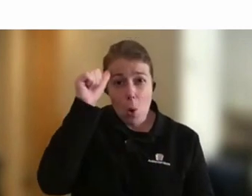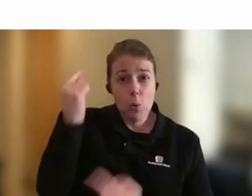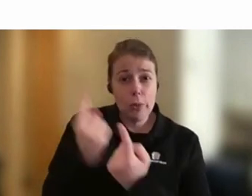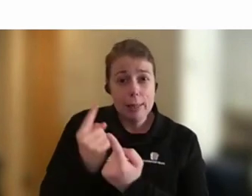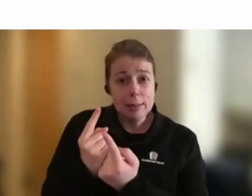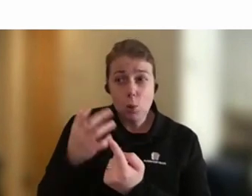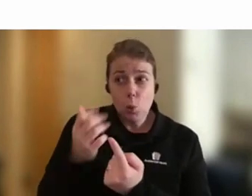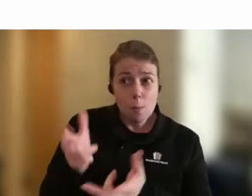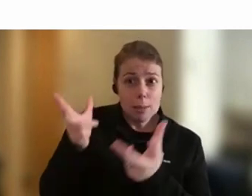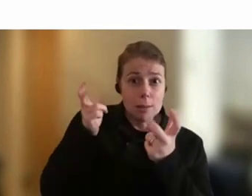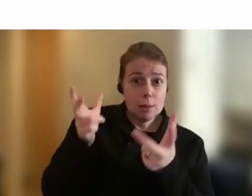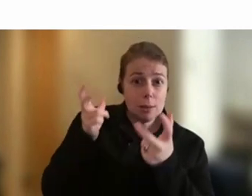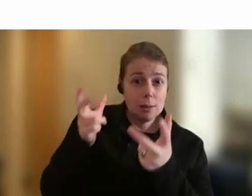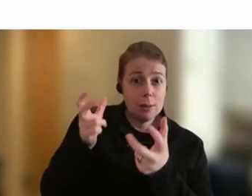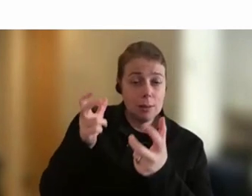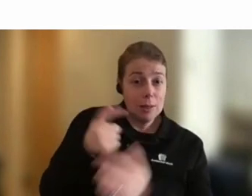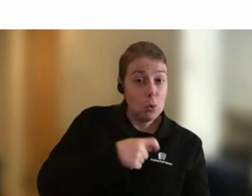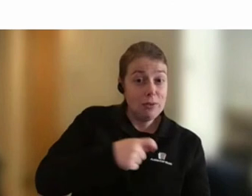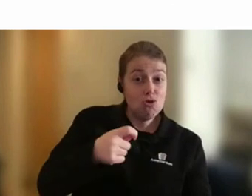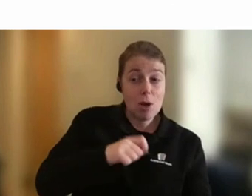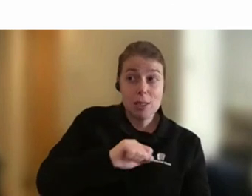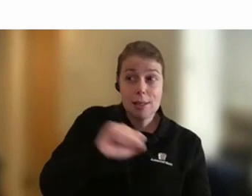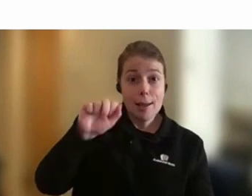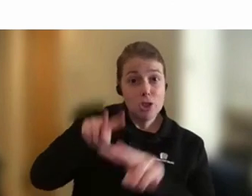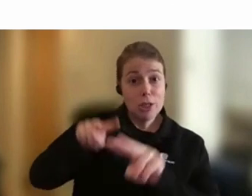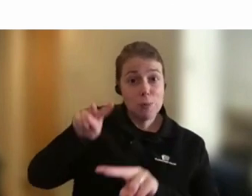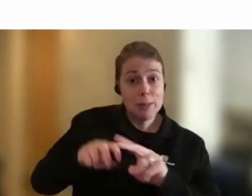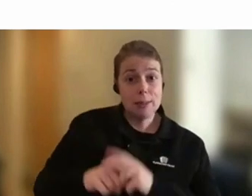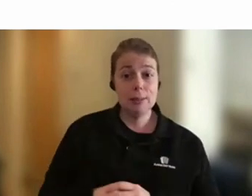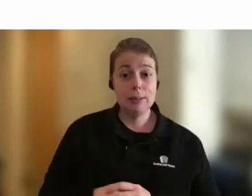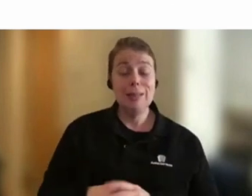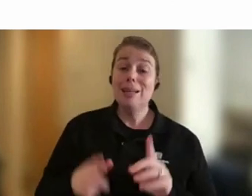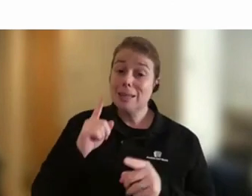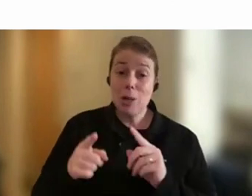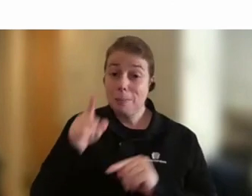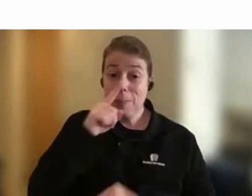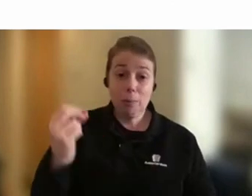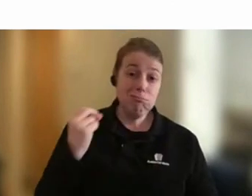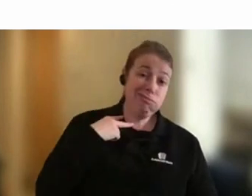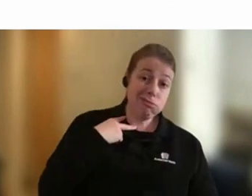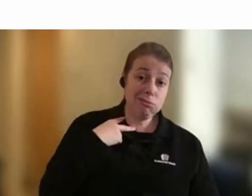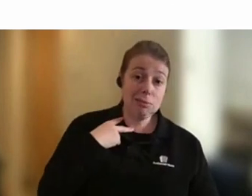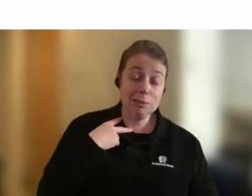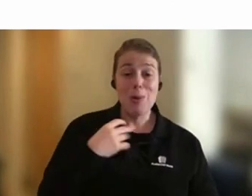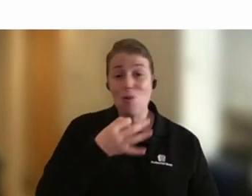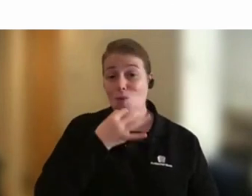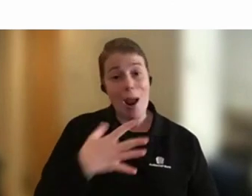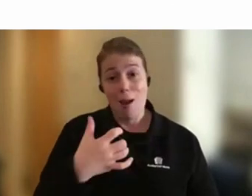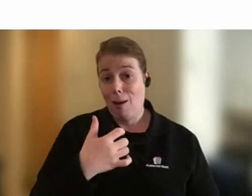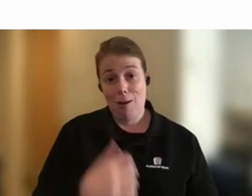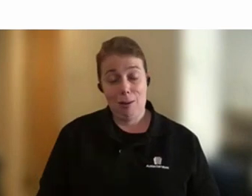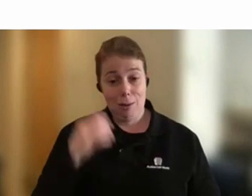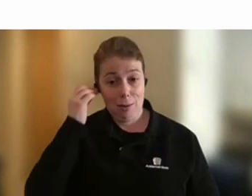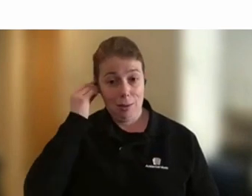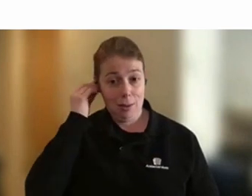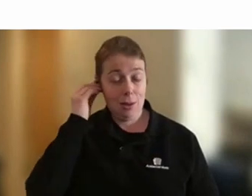say. And you have to trust in their judgment. Now, sometimes people let you down, but hardly ever in my experience. The other thing I'll